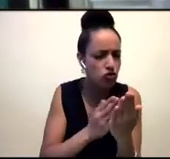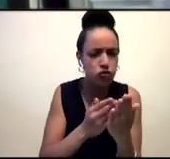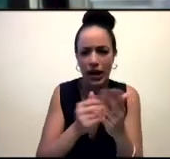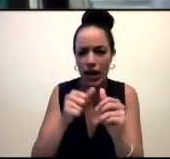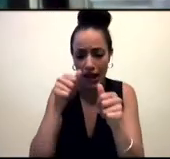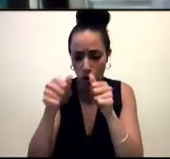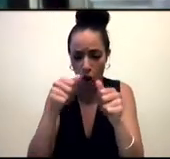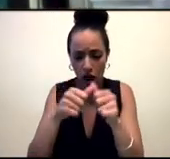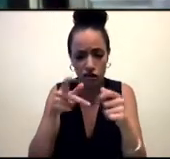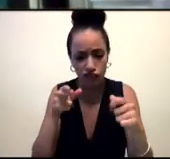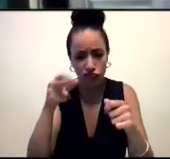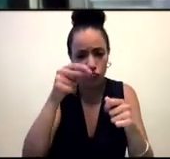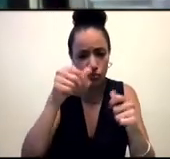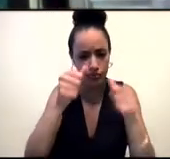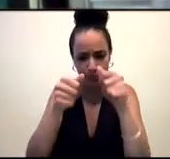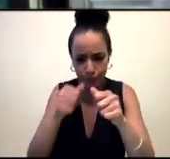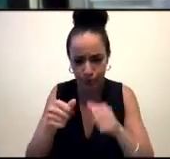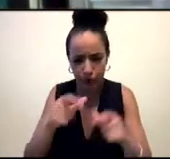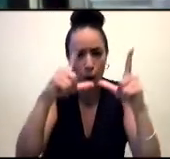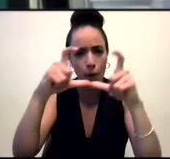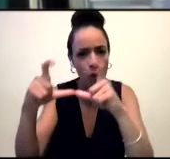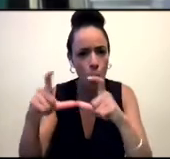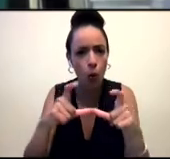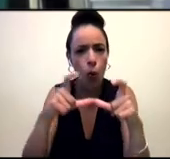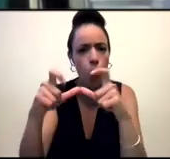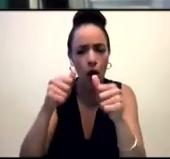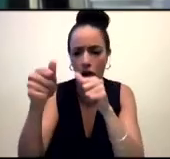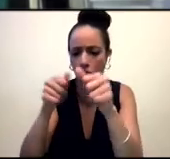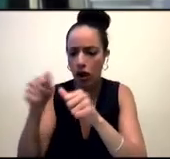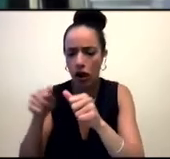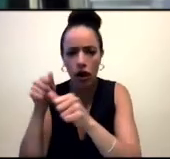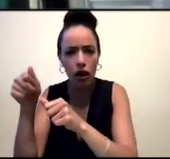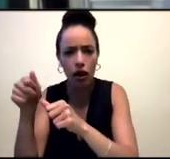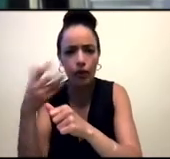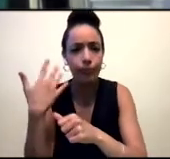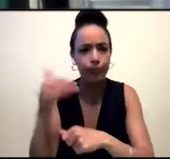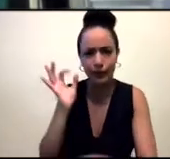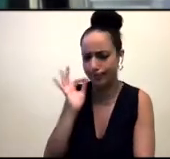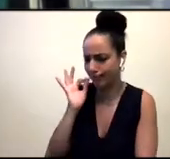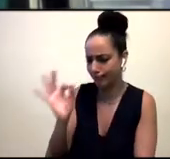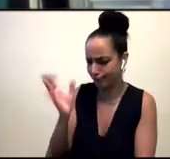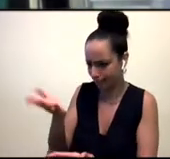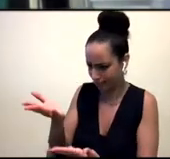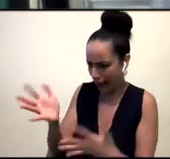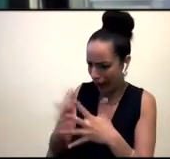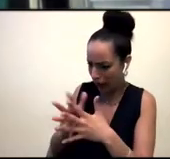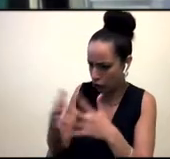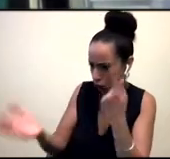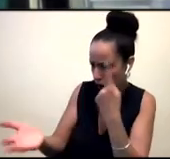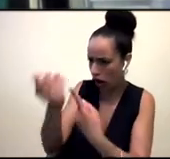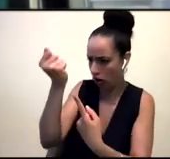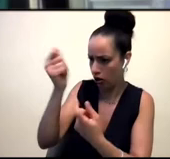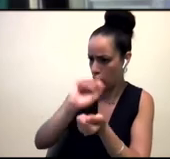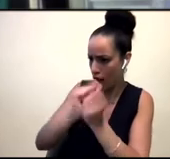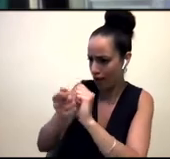And she was talking, a question somebody posted at her was like, well, how do you go about getting the collaborations that you want? And she was like, you're thinking